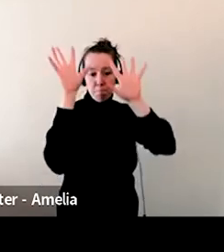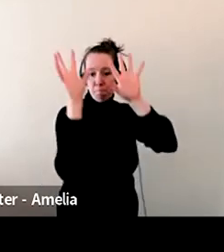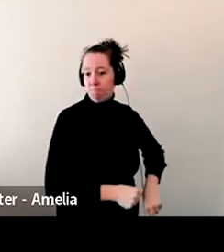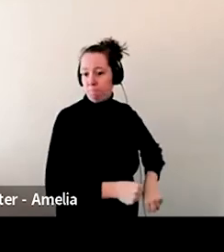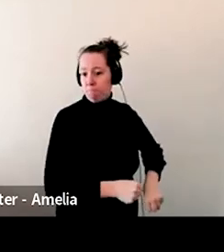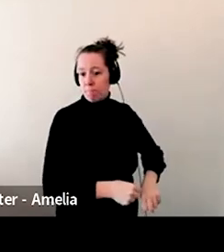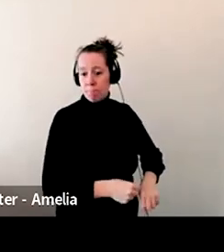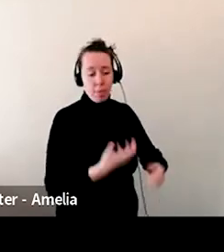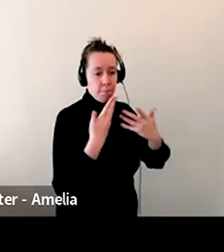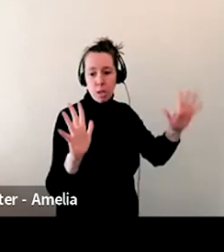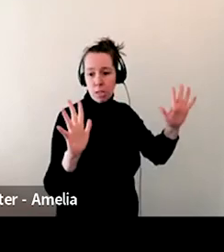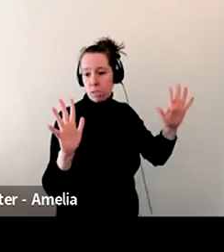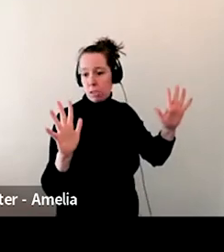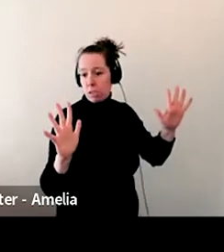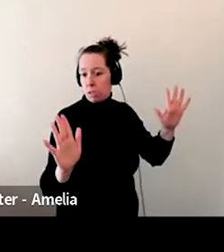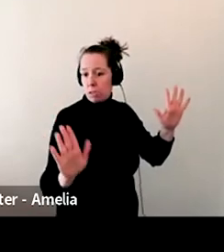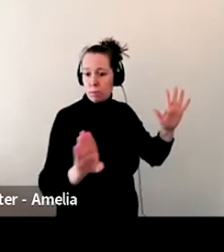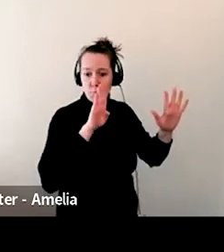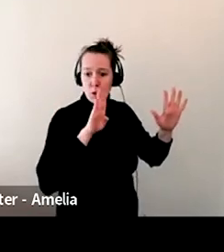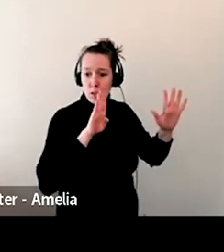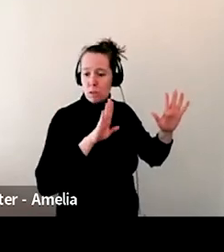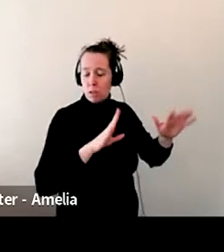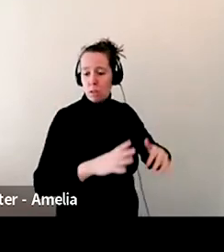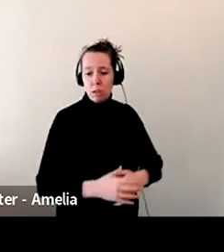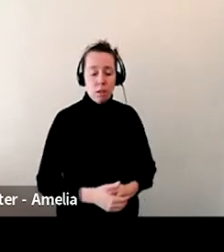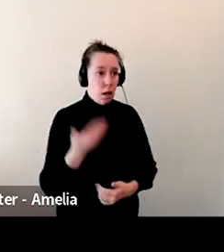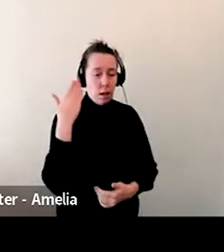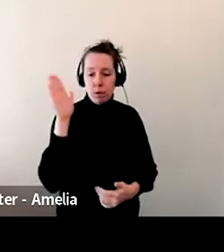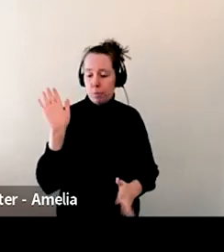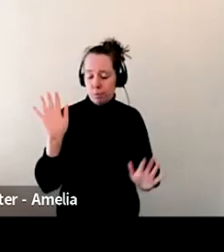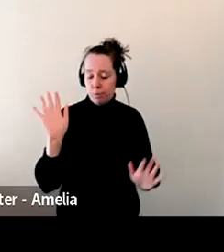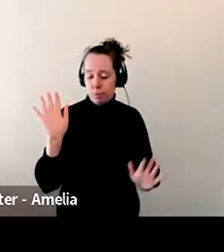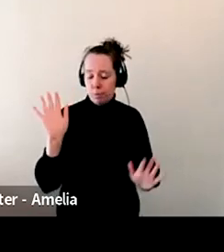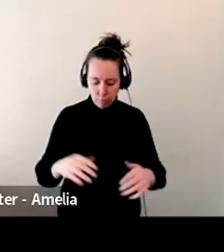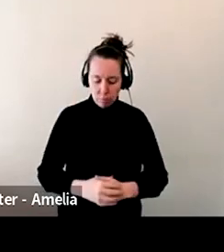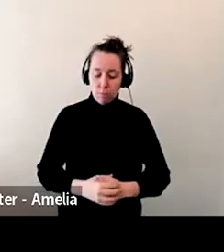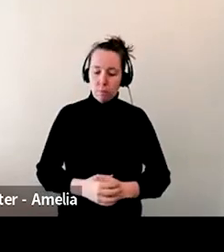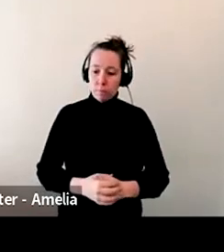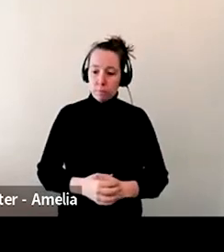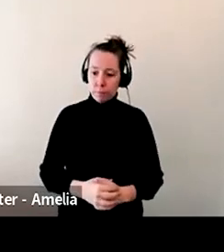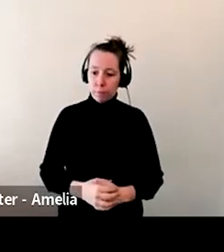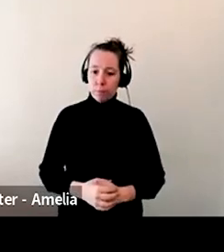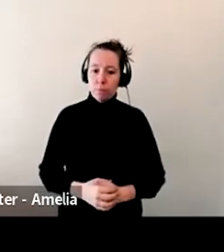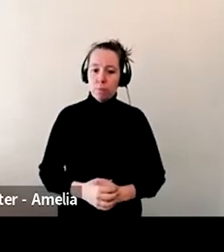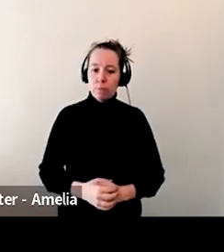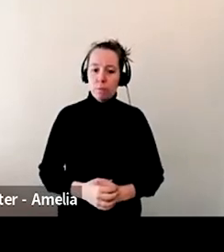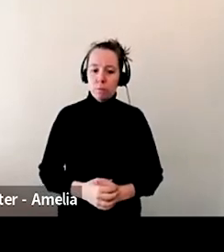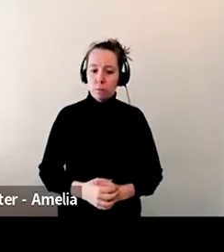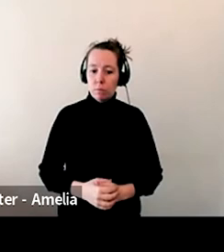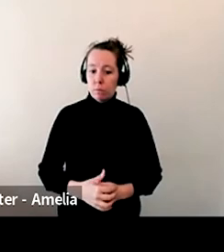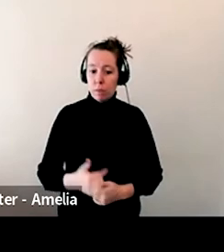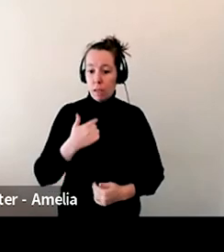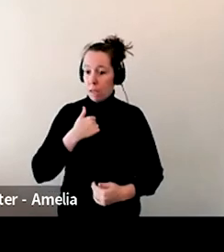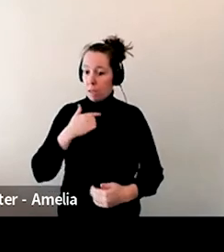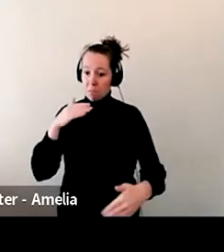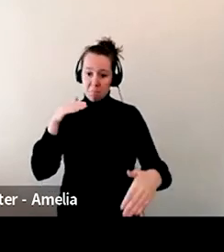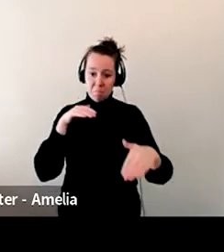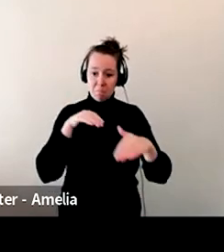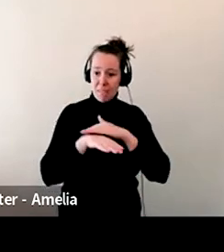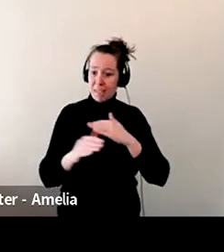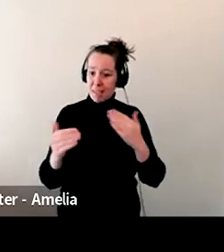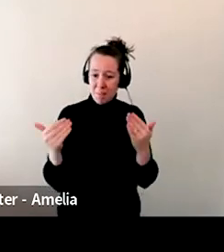they, um, as somebody that's coming a complete new outsider to the industry,